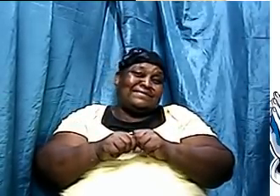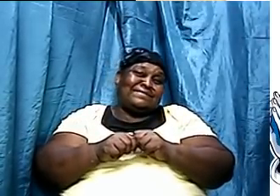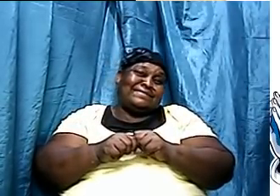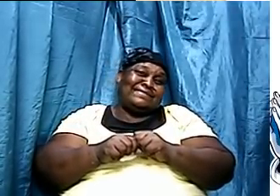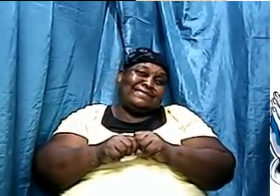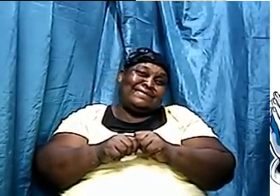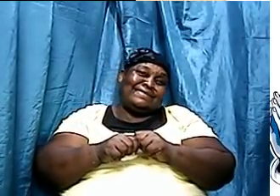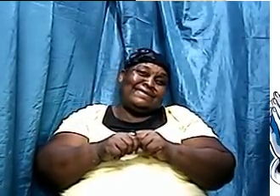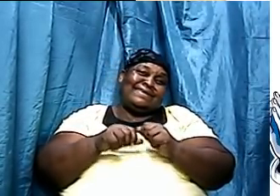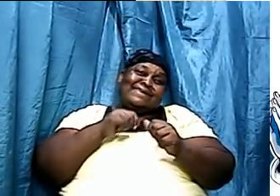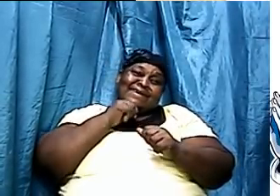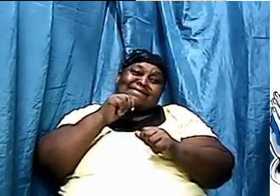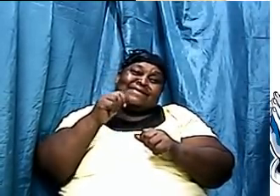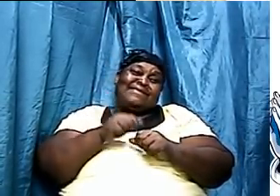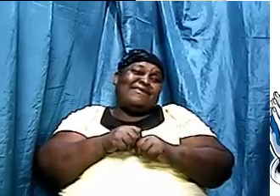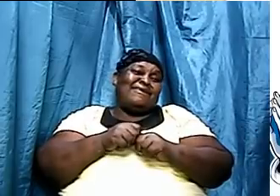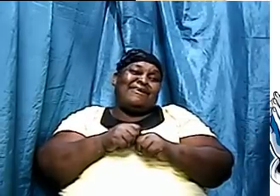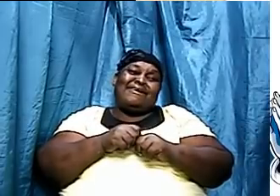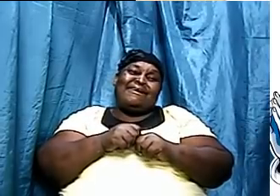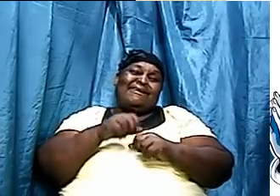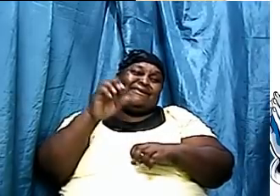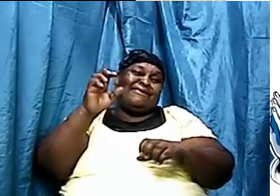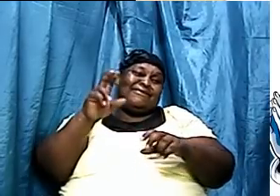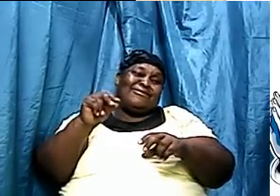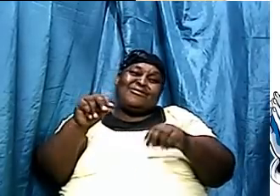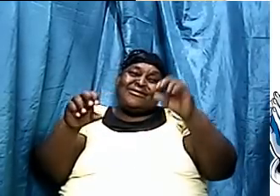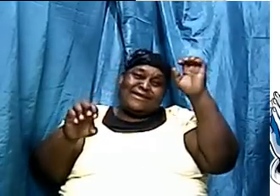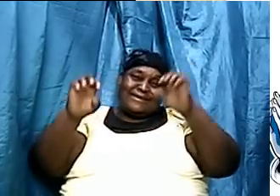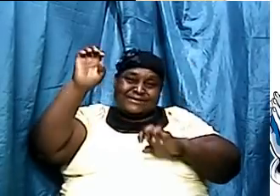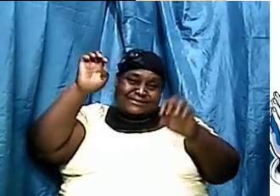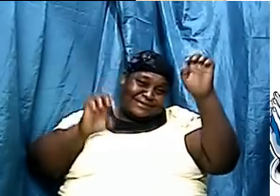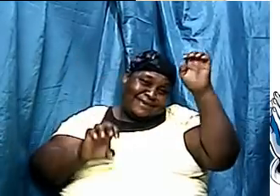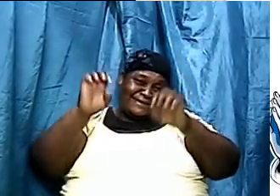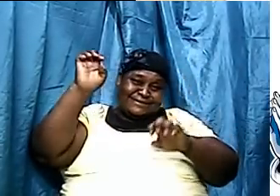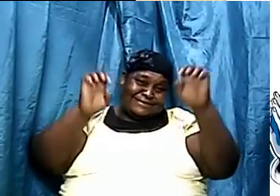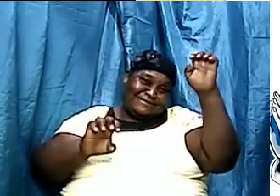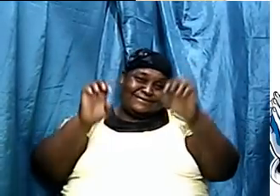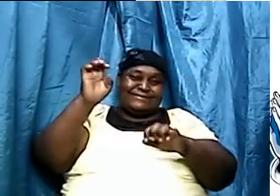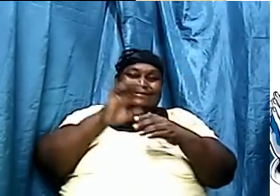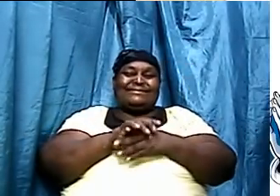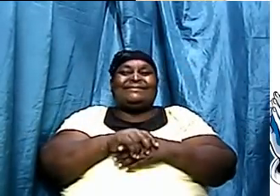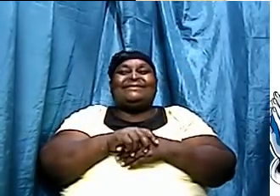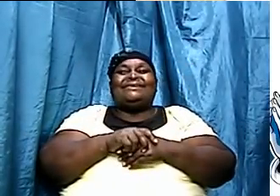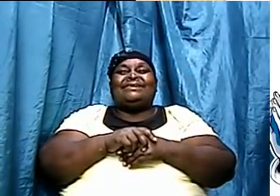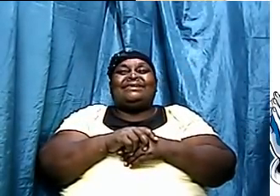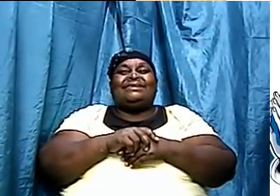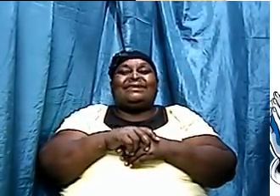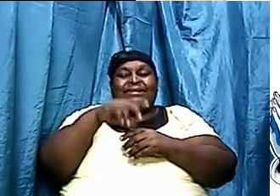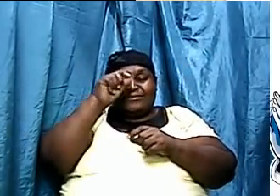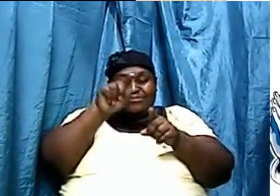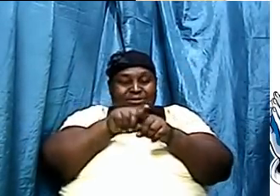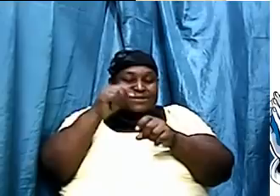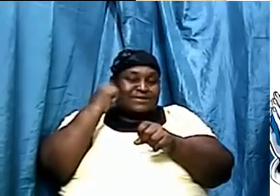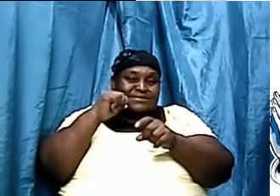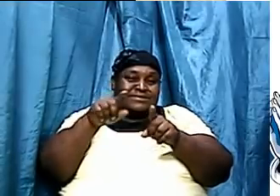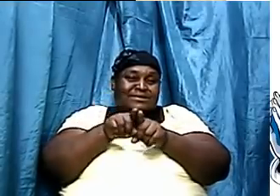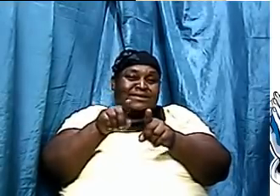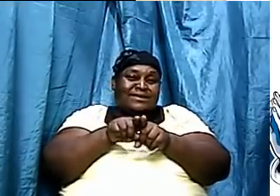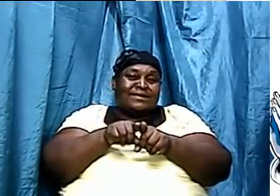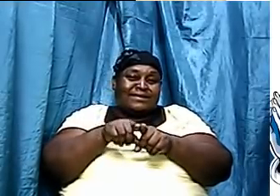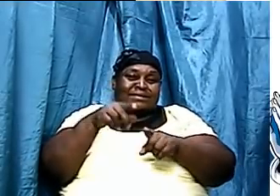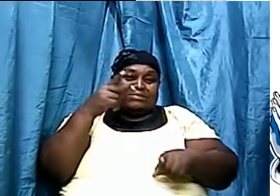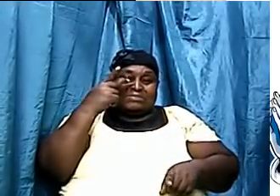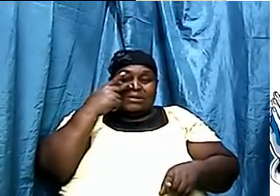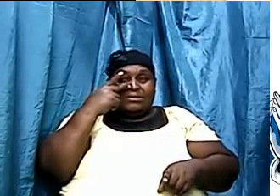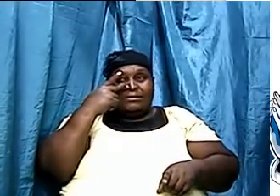and I was not fit I was not there was nothing working against that brothers and sisters I saw blinkies